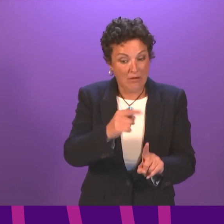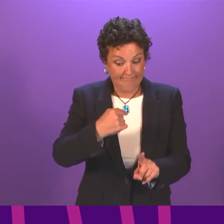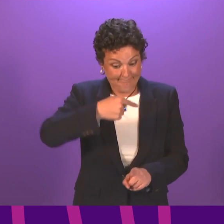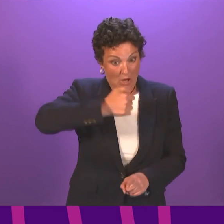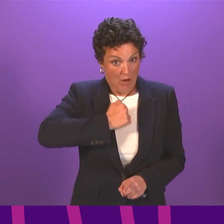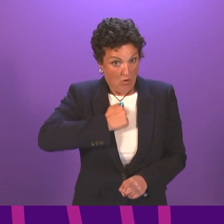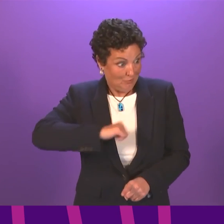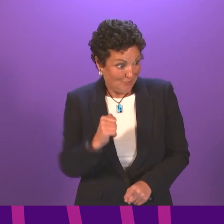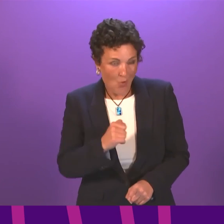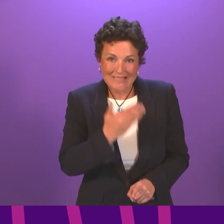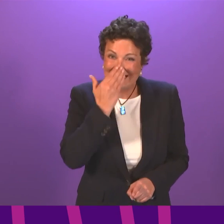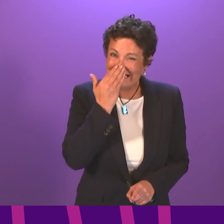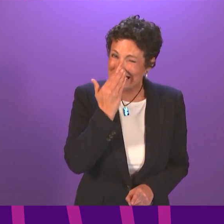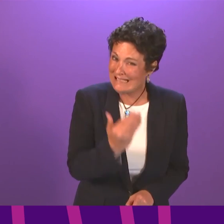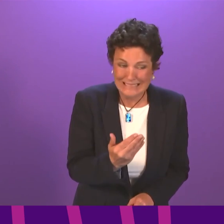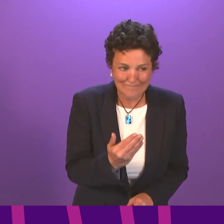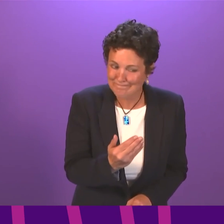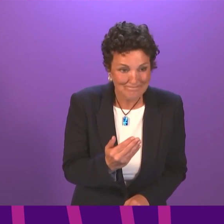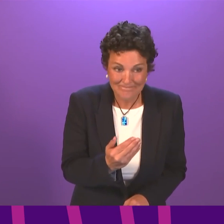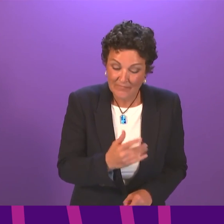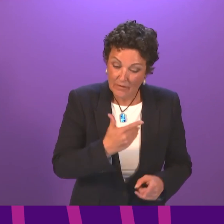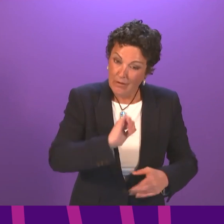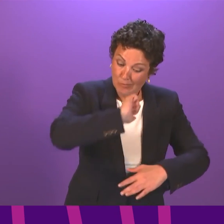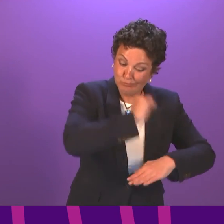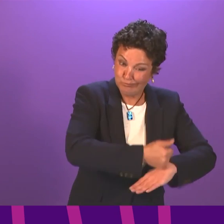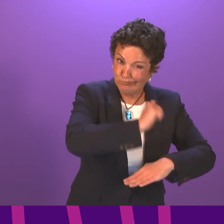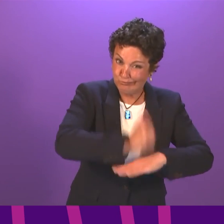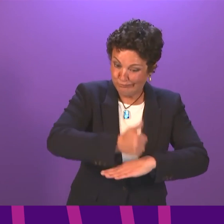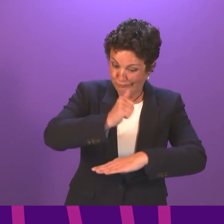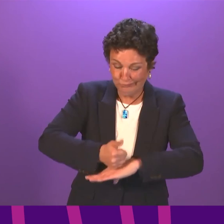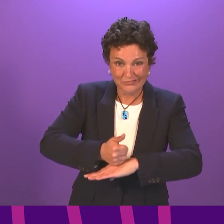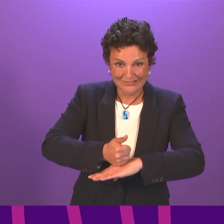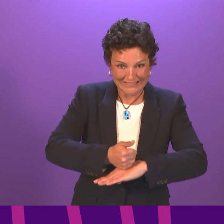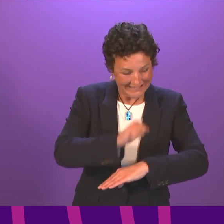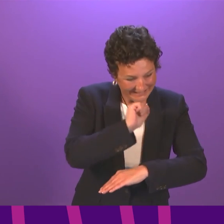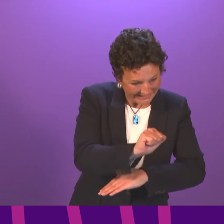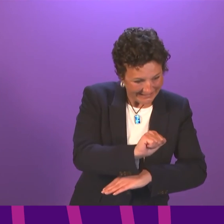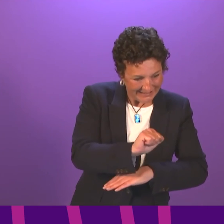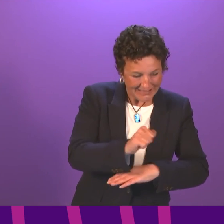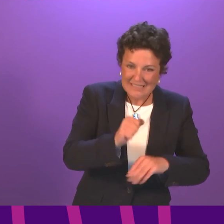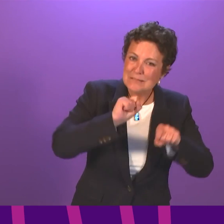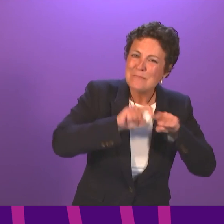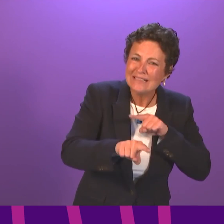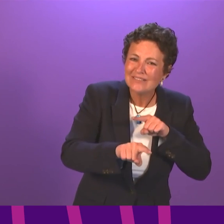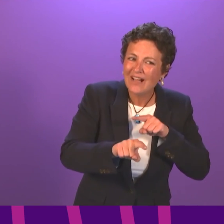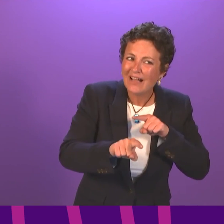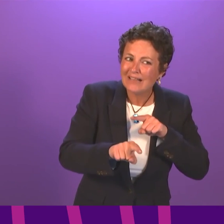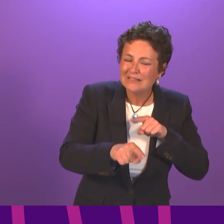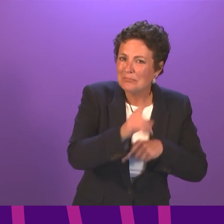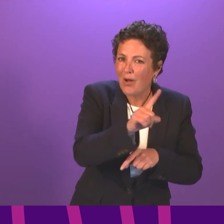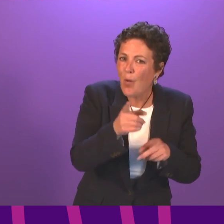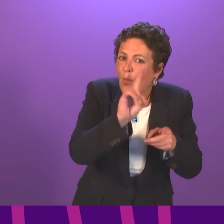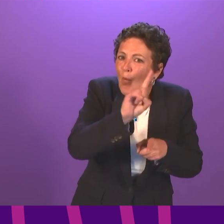clinics at this stage is that there is still a lack of understanding about exactly what specialisms are needed to respond to long Covid.